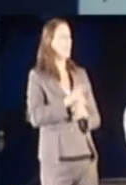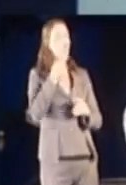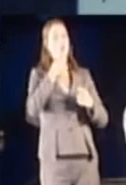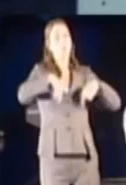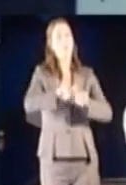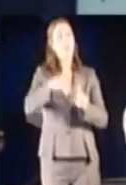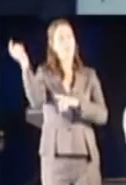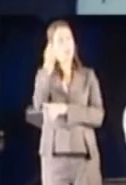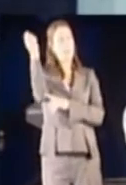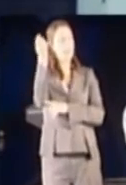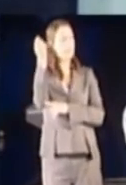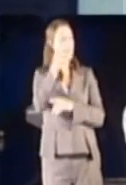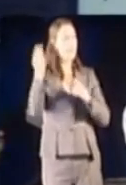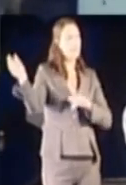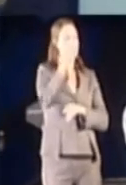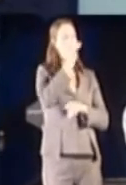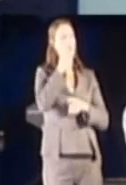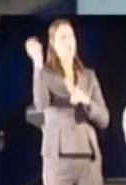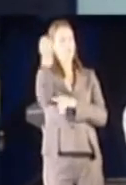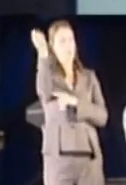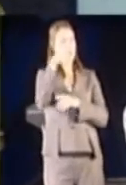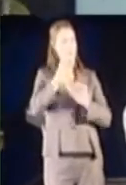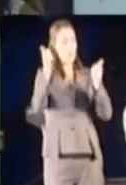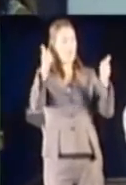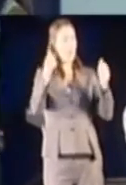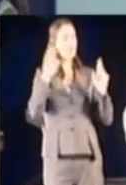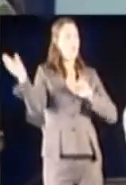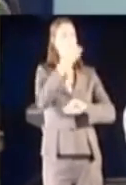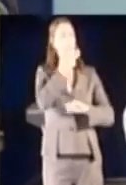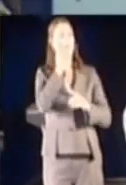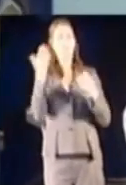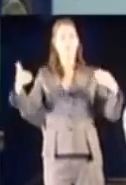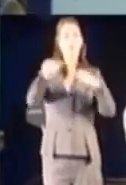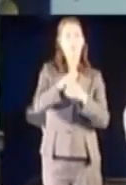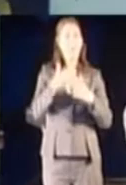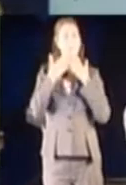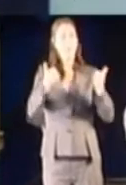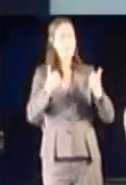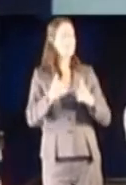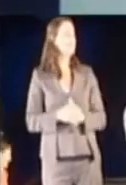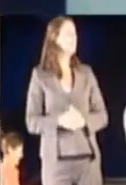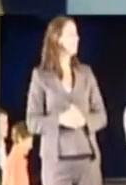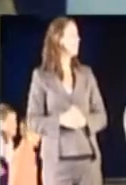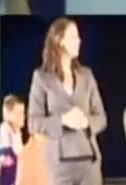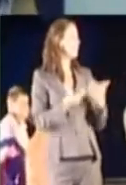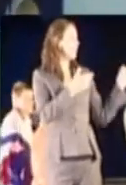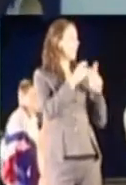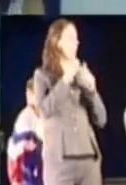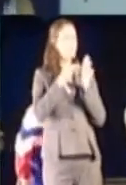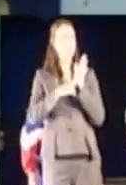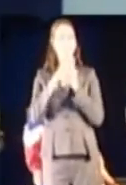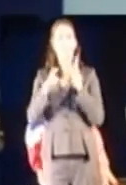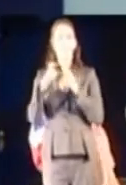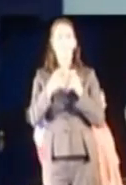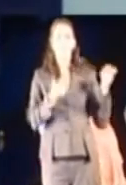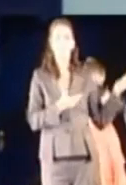are the champions. You will all be champions. OK, so everybody join in. OK, over to David. Are you all